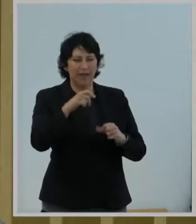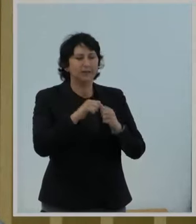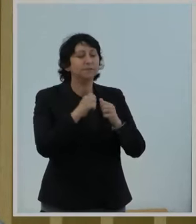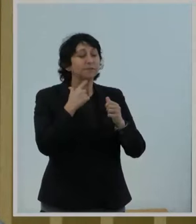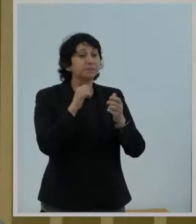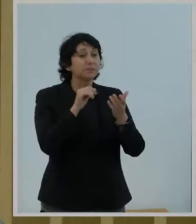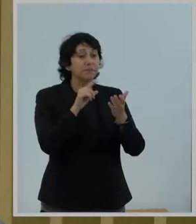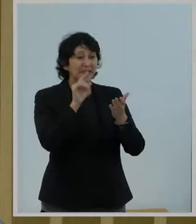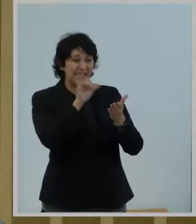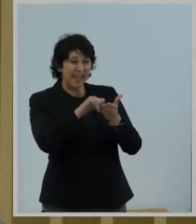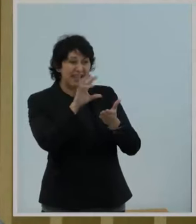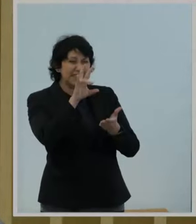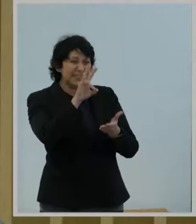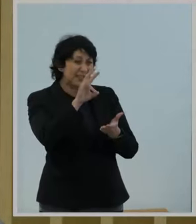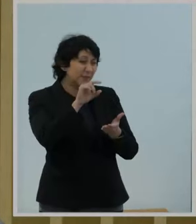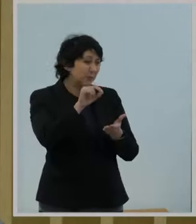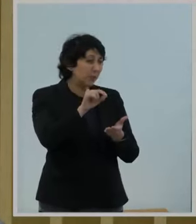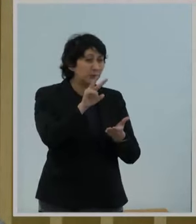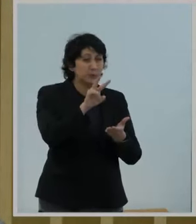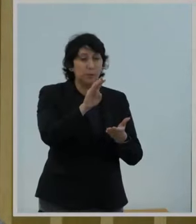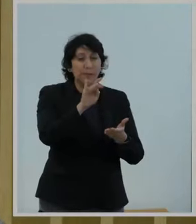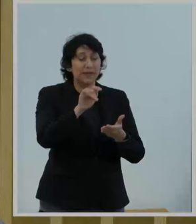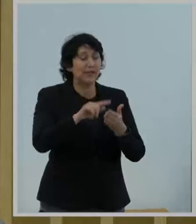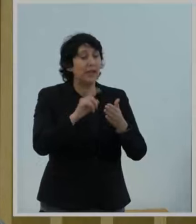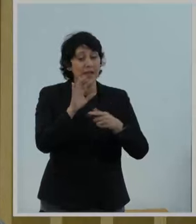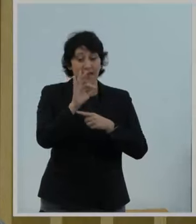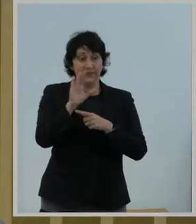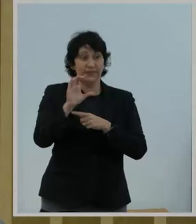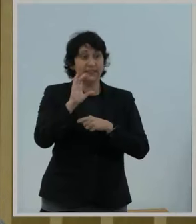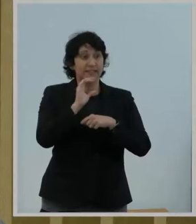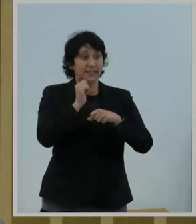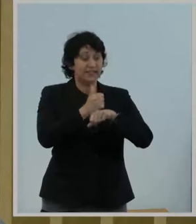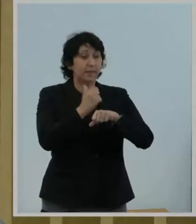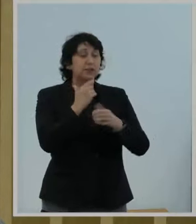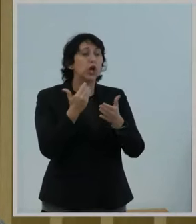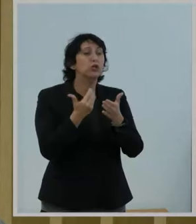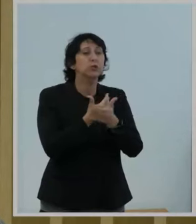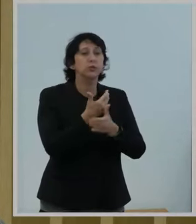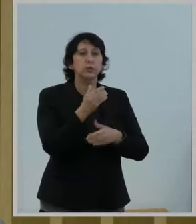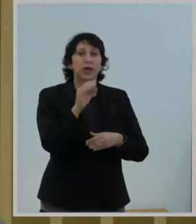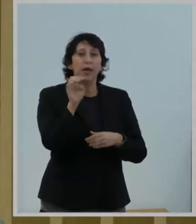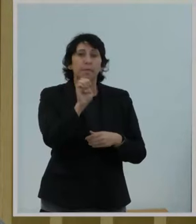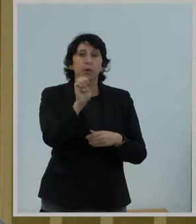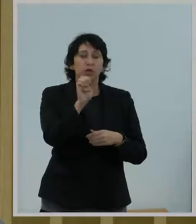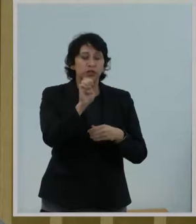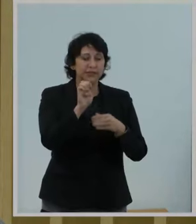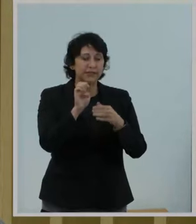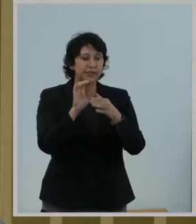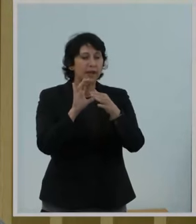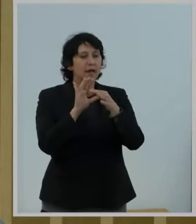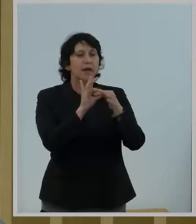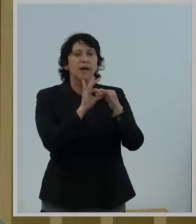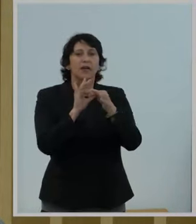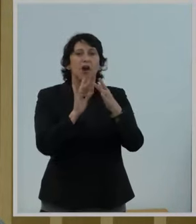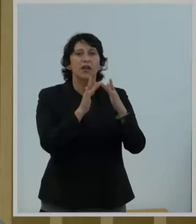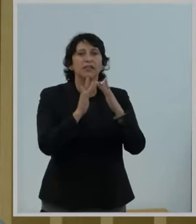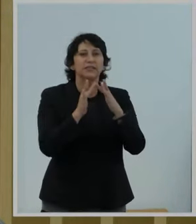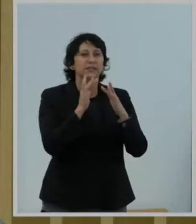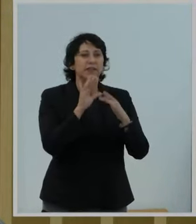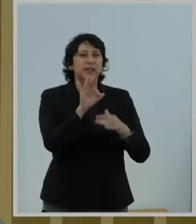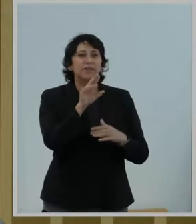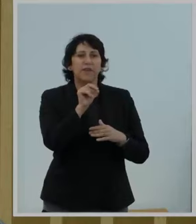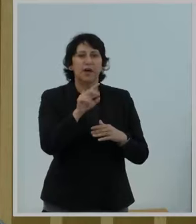.2 billion for the FCC to establish a new emergency connectivity fund, ECF.